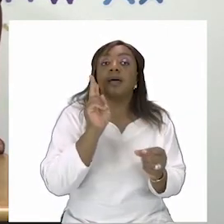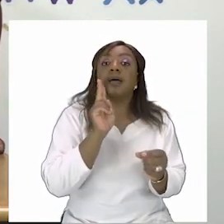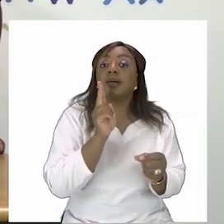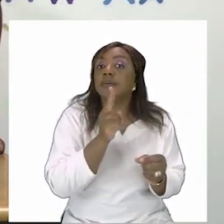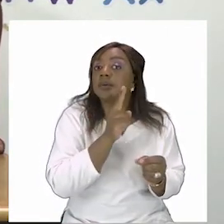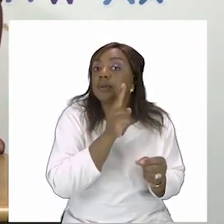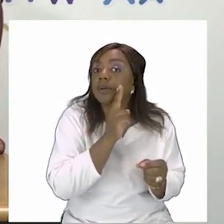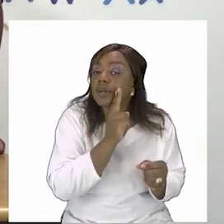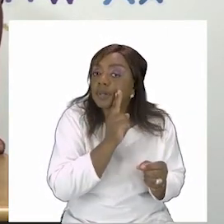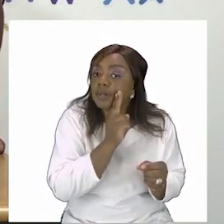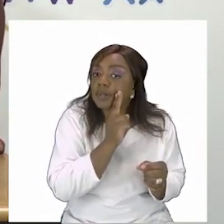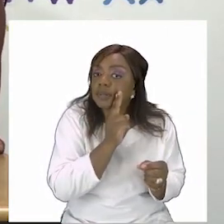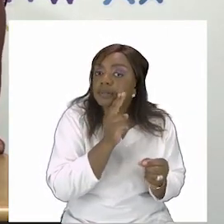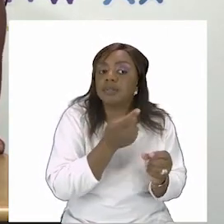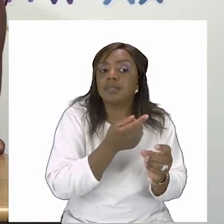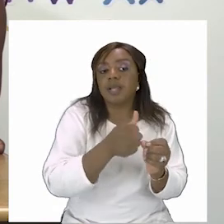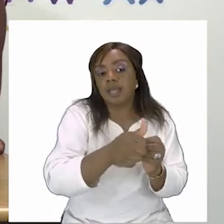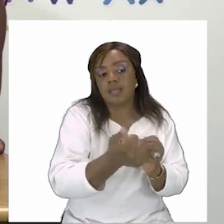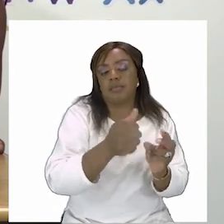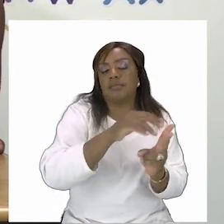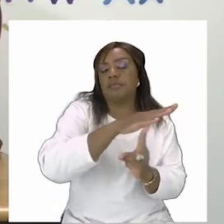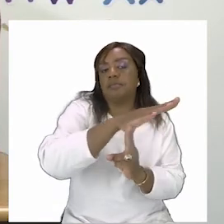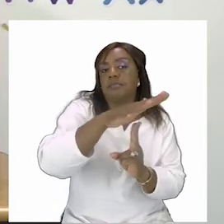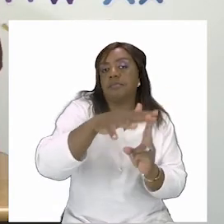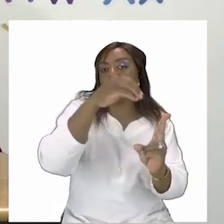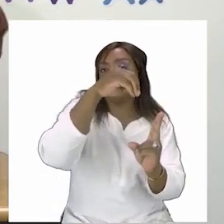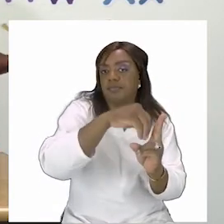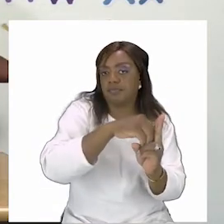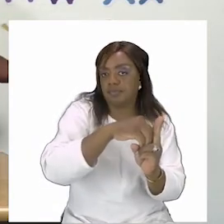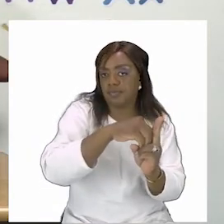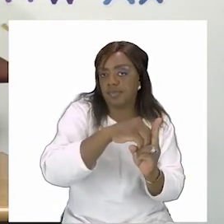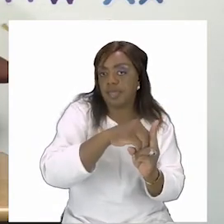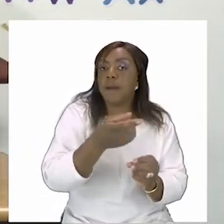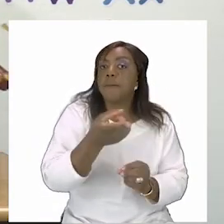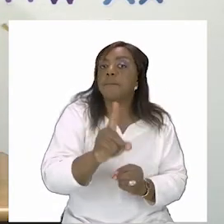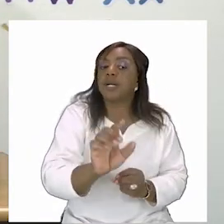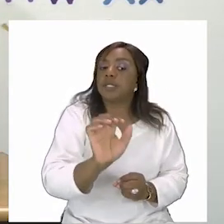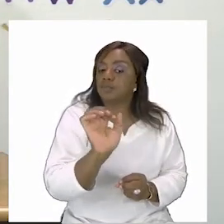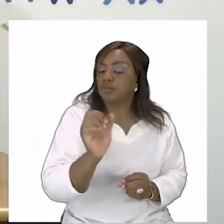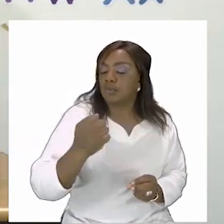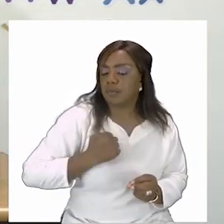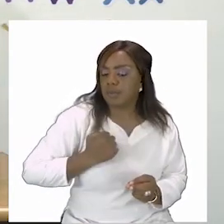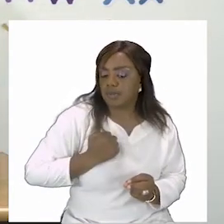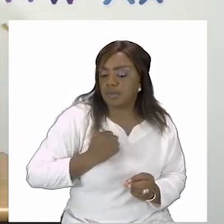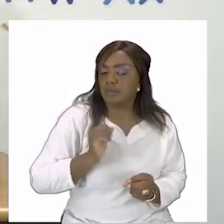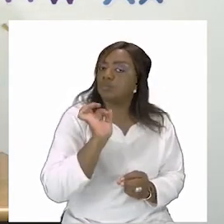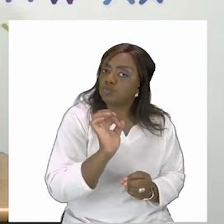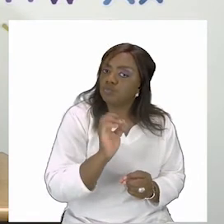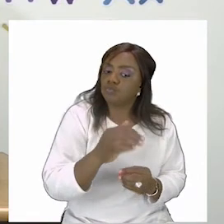is your immediate family now let us take a look back at our exercise